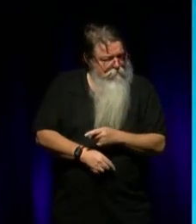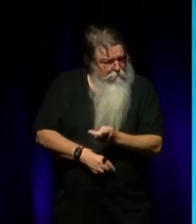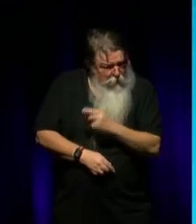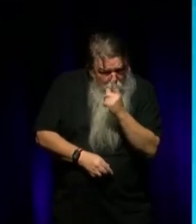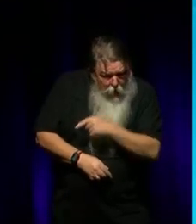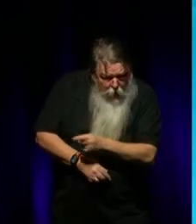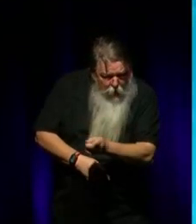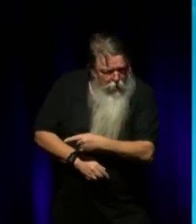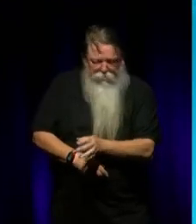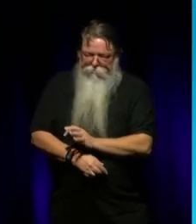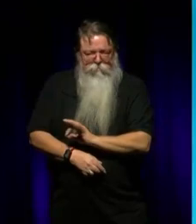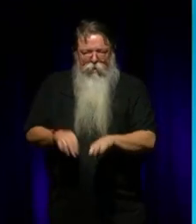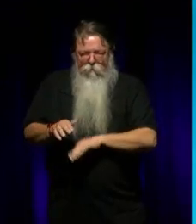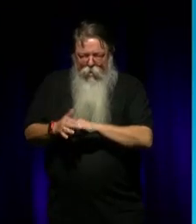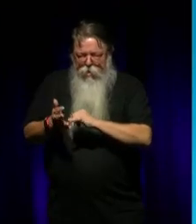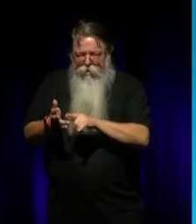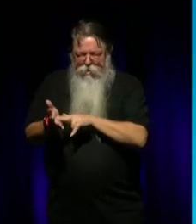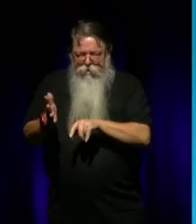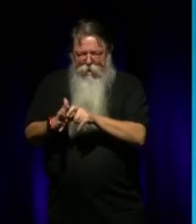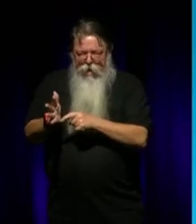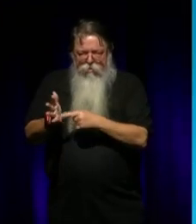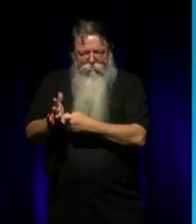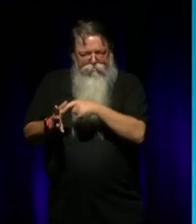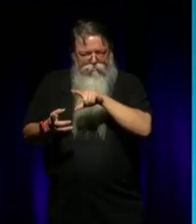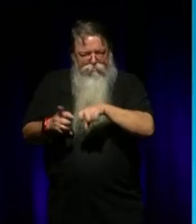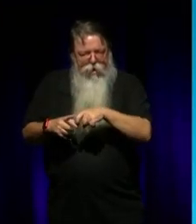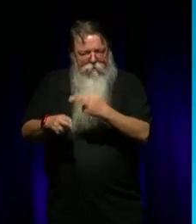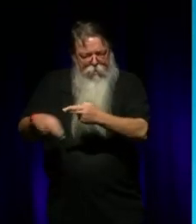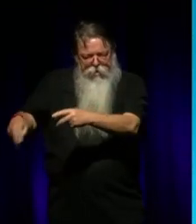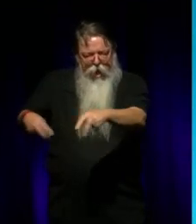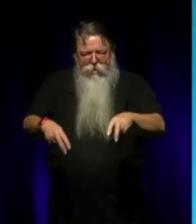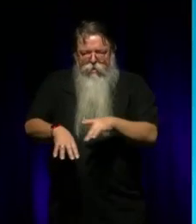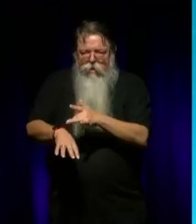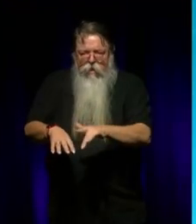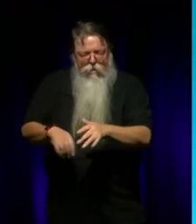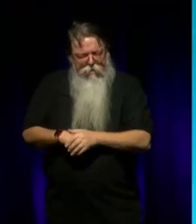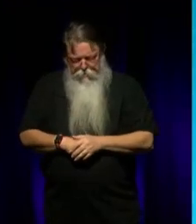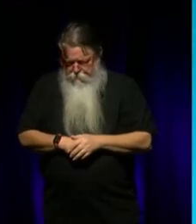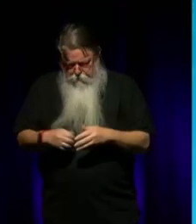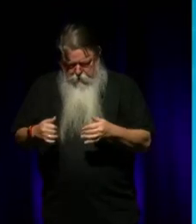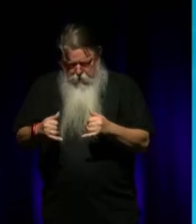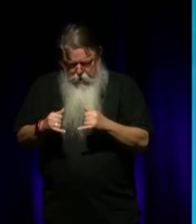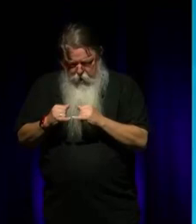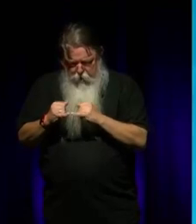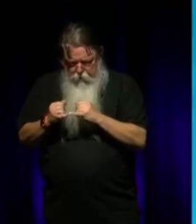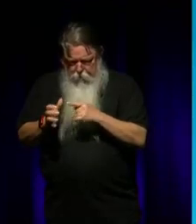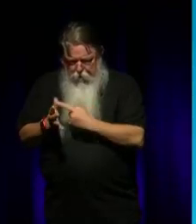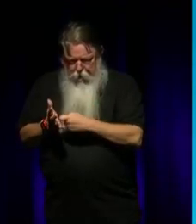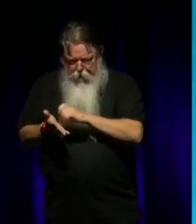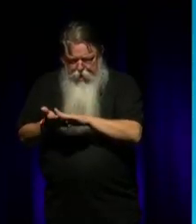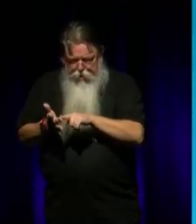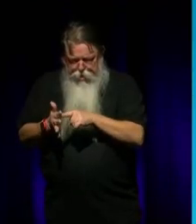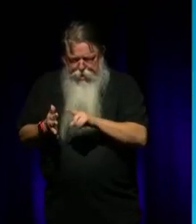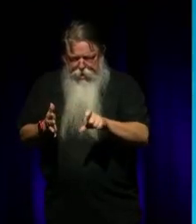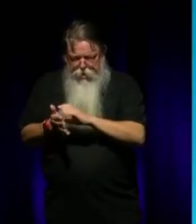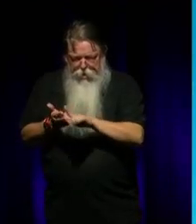You know? He was working... The songmen and women that were in that studio, from Uncle Archie, to Chaka, to Aunty Ruby, to